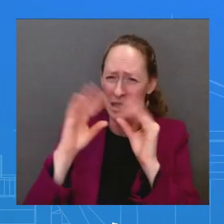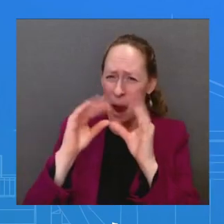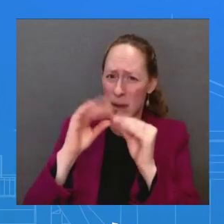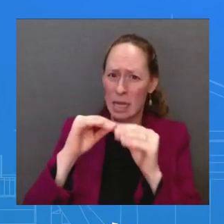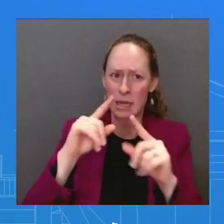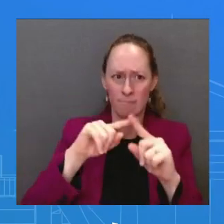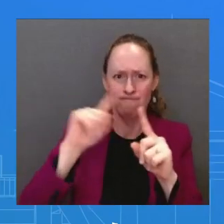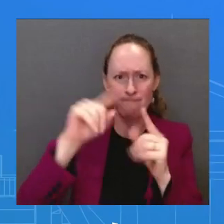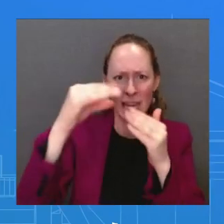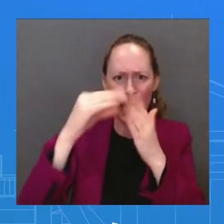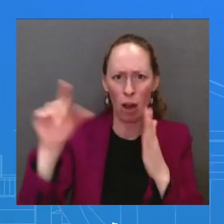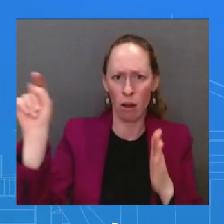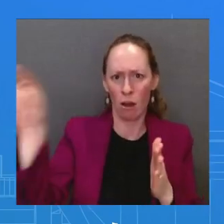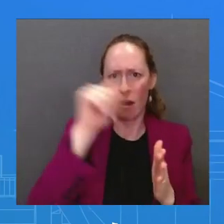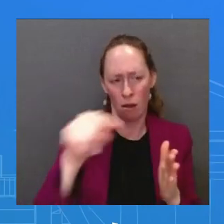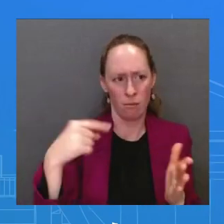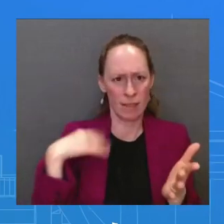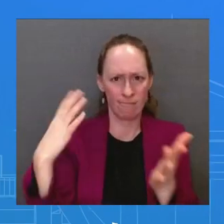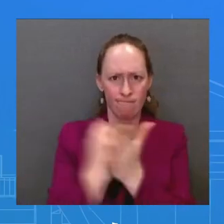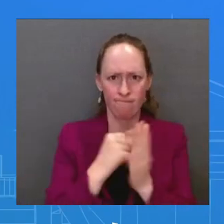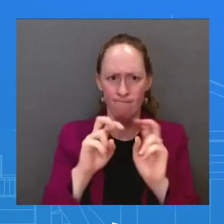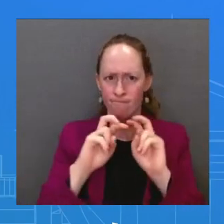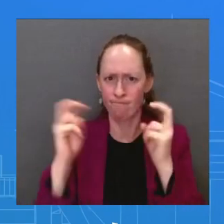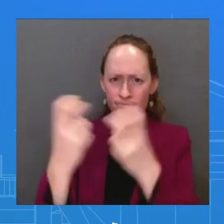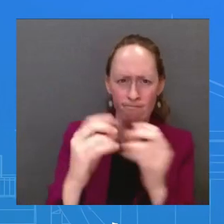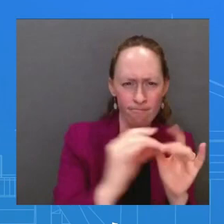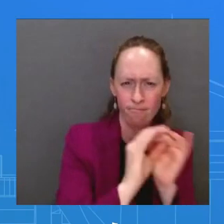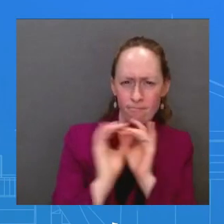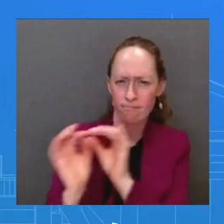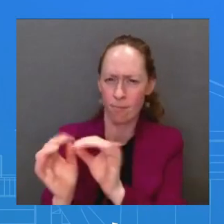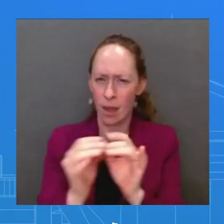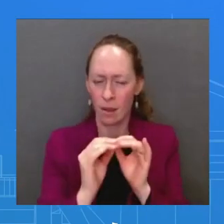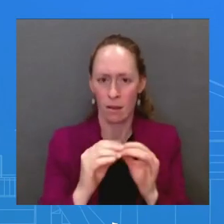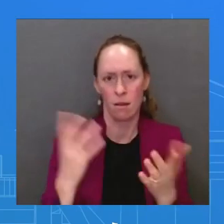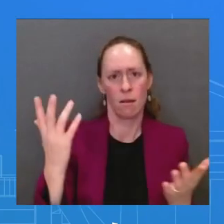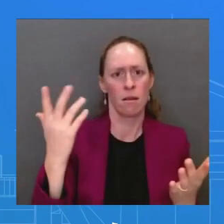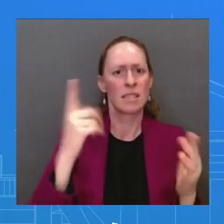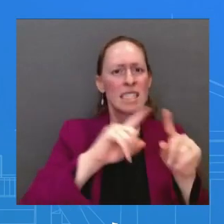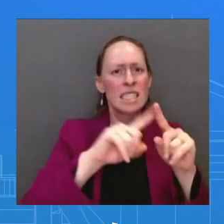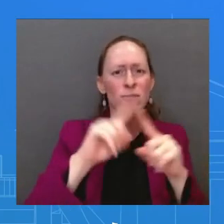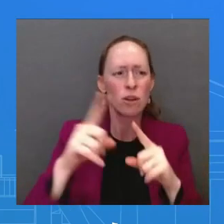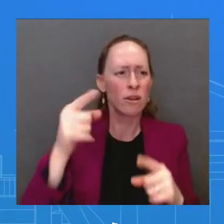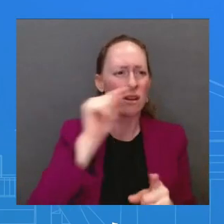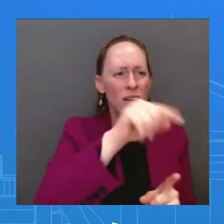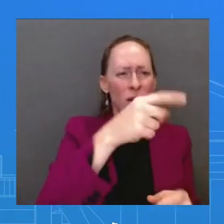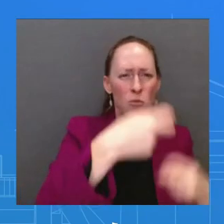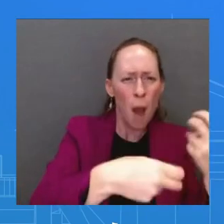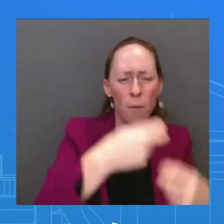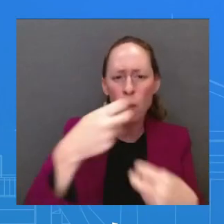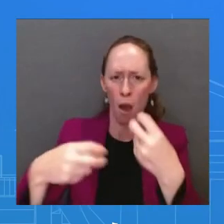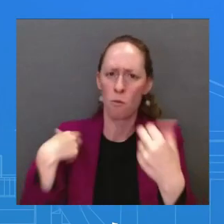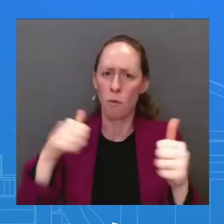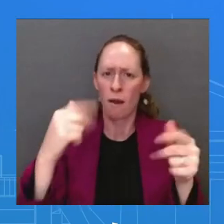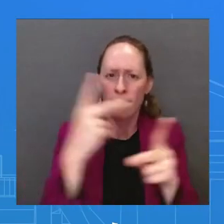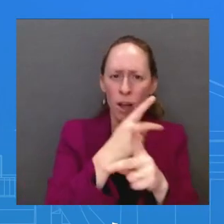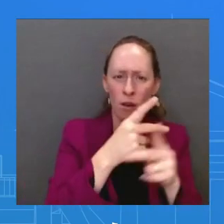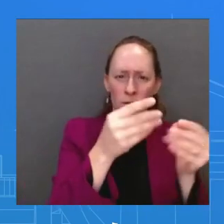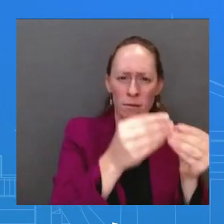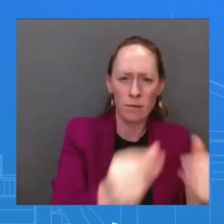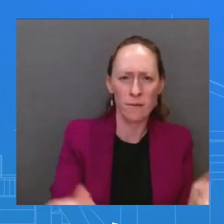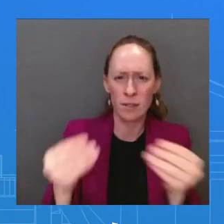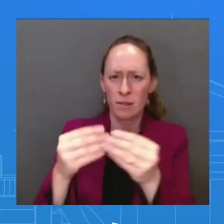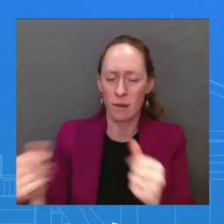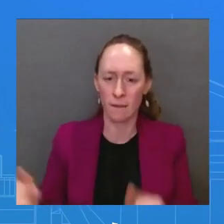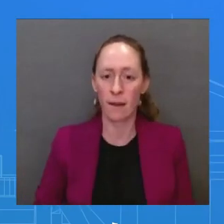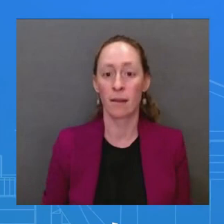moment when the international economy is suffering from historic and overlapping shocks, it's more important than ever that we have a working